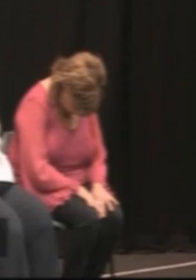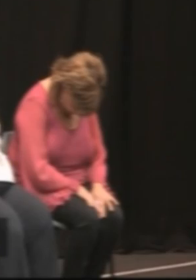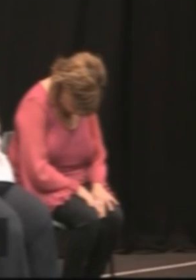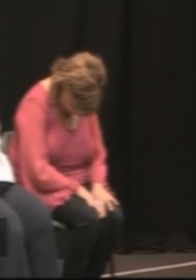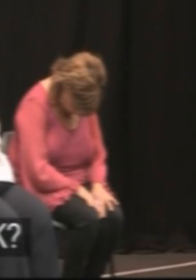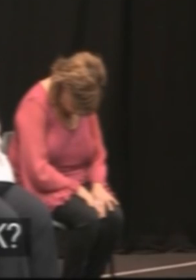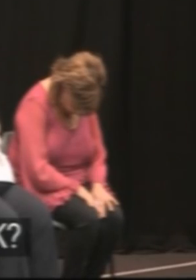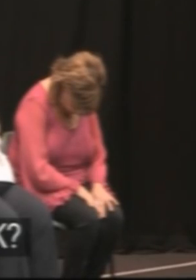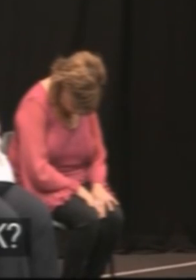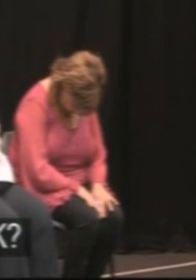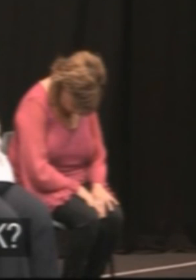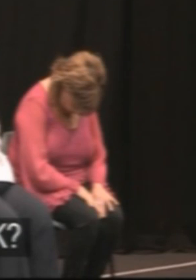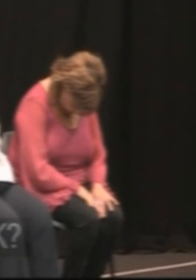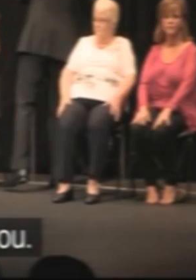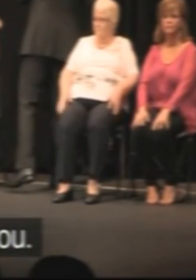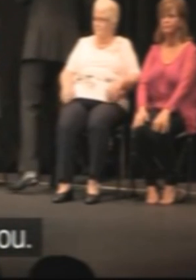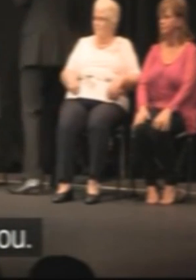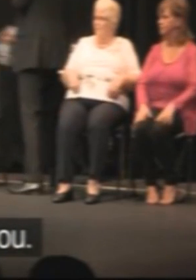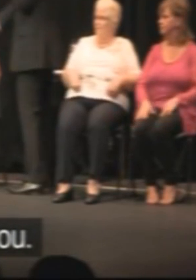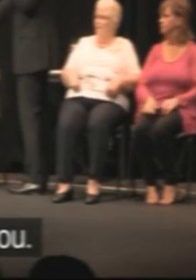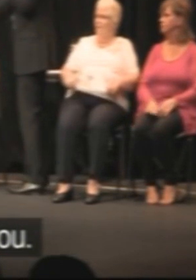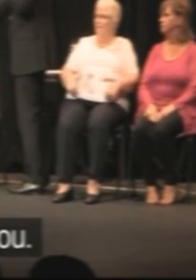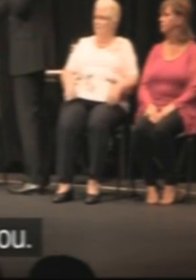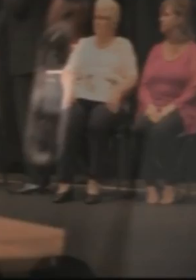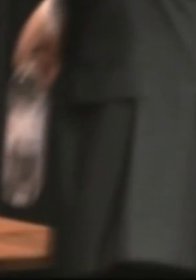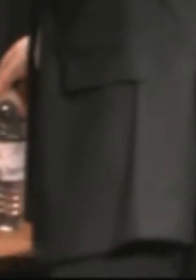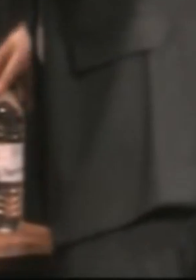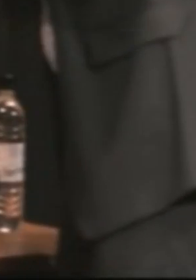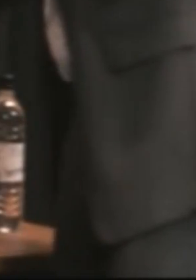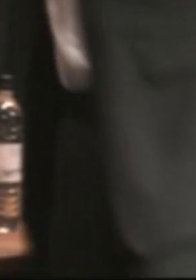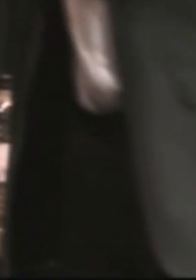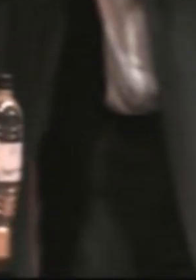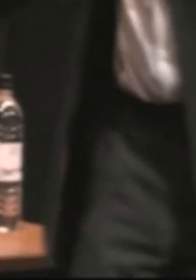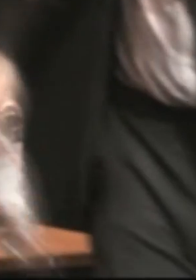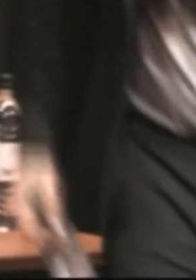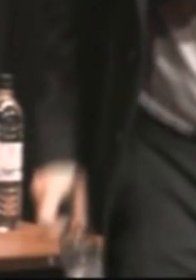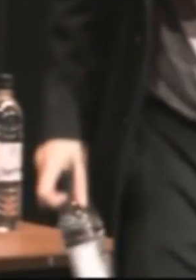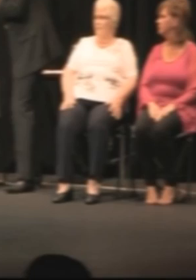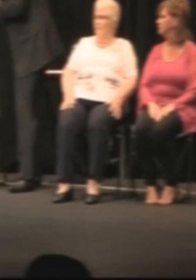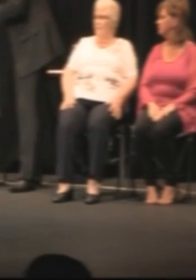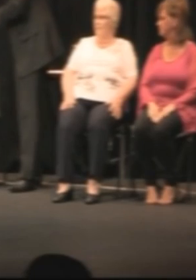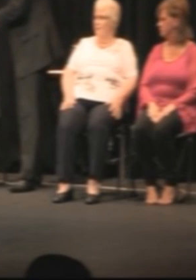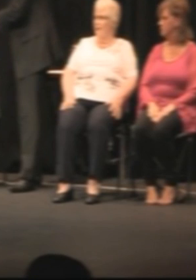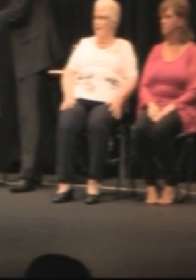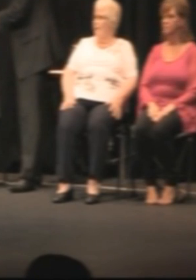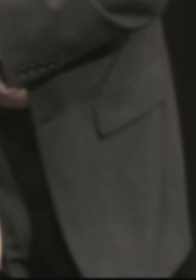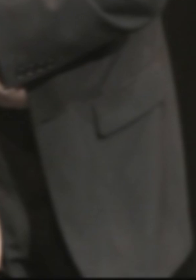more of it and more of it, until there's none left, okay? Here's a wee water for you. Enjoy. How about morning?